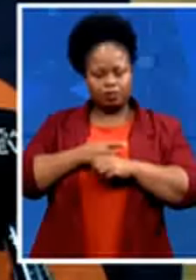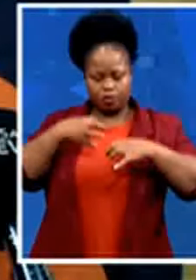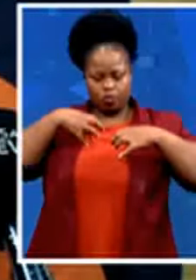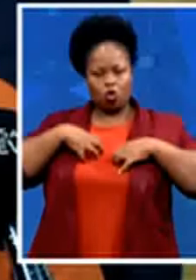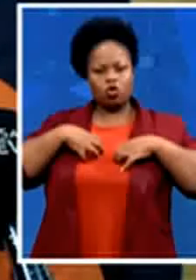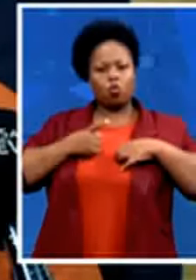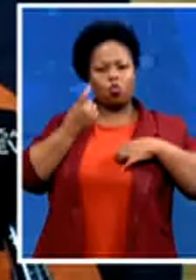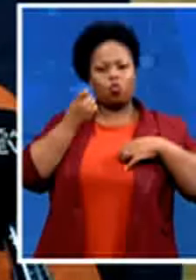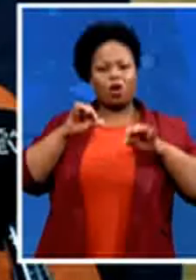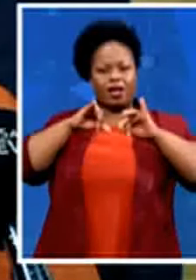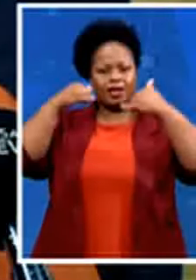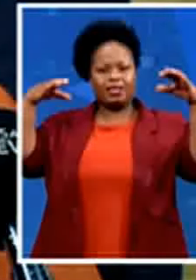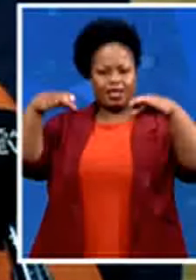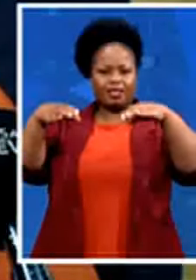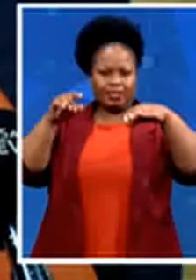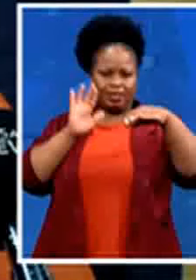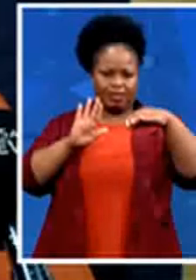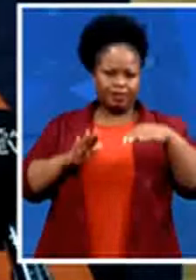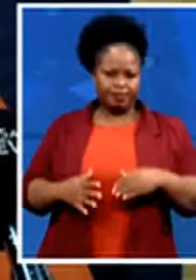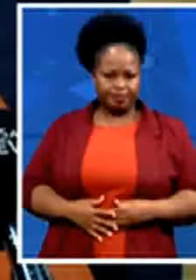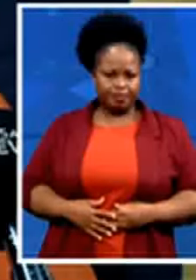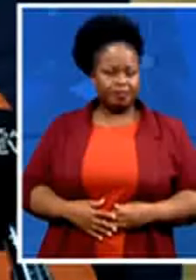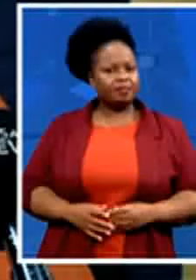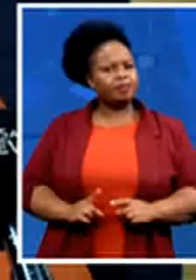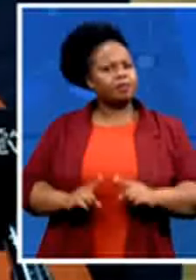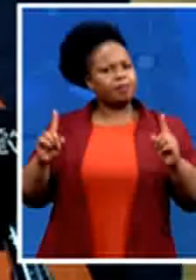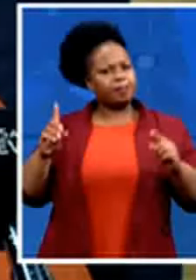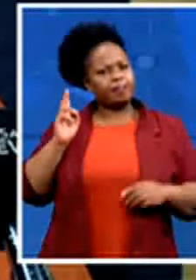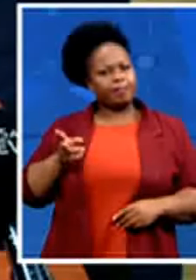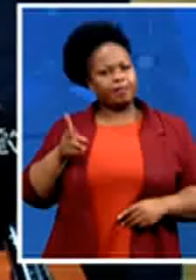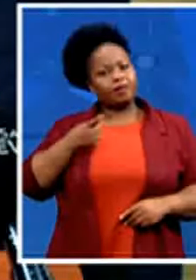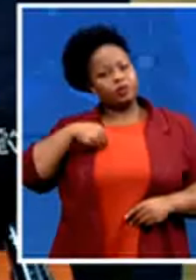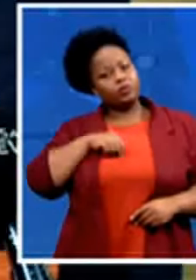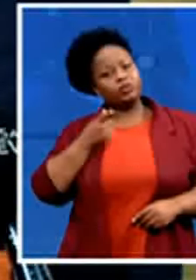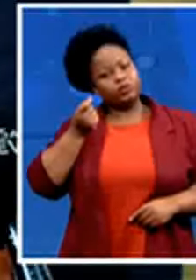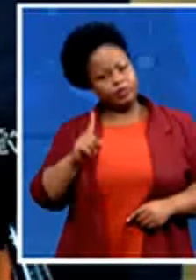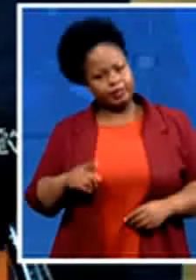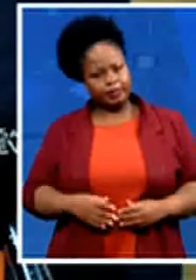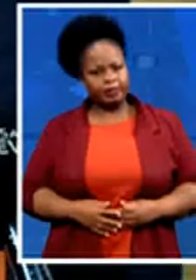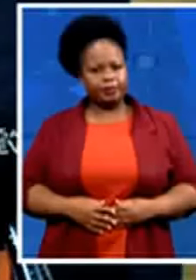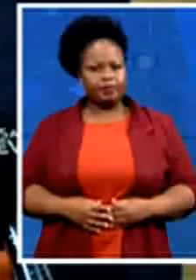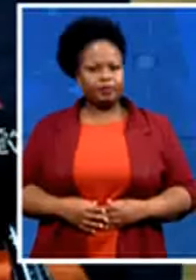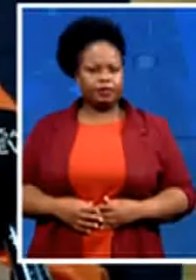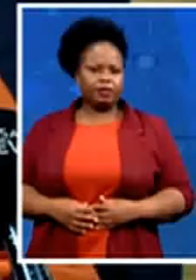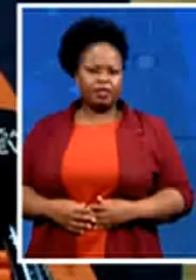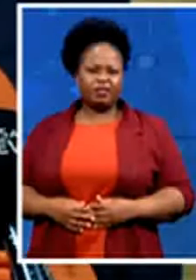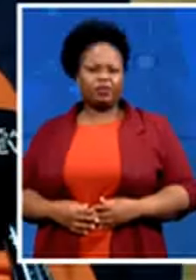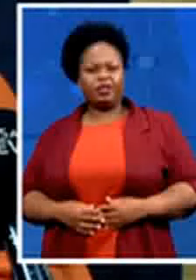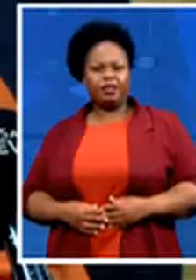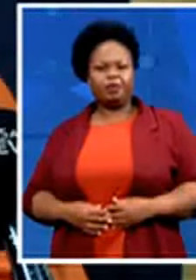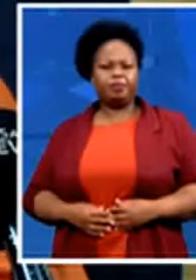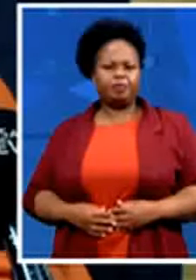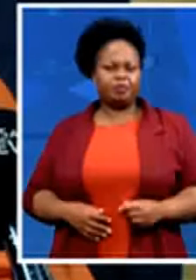but what we will also do we will offer free off